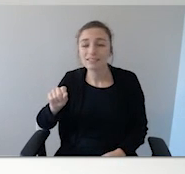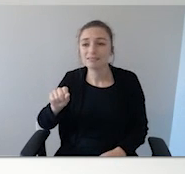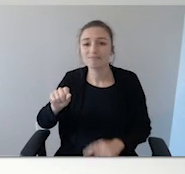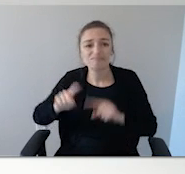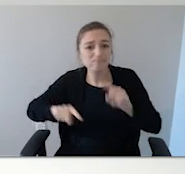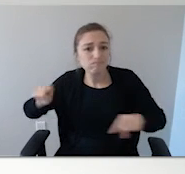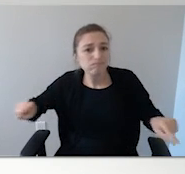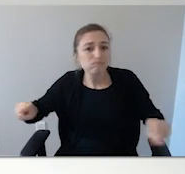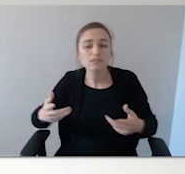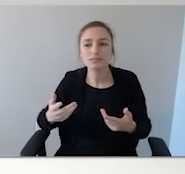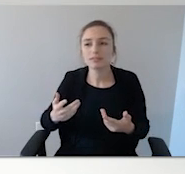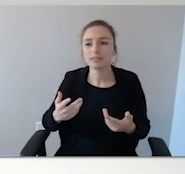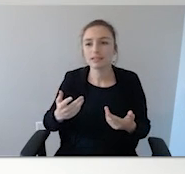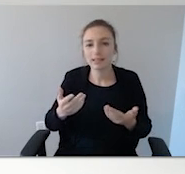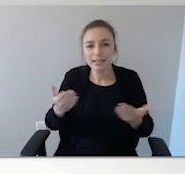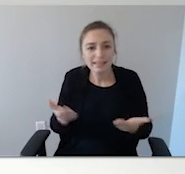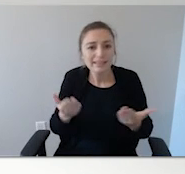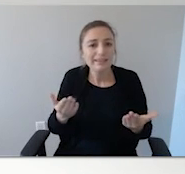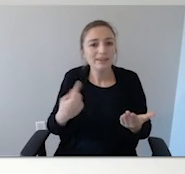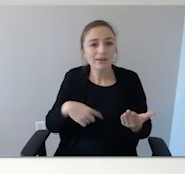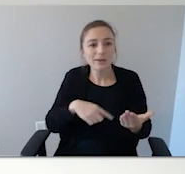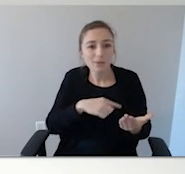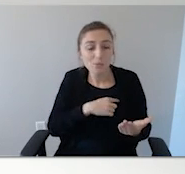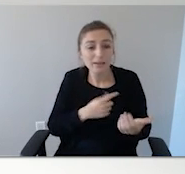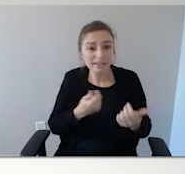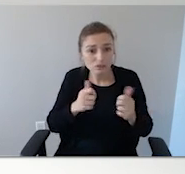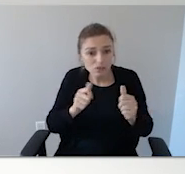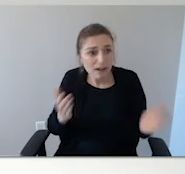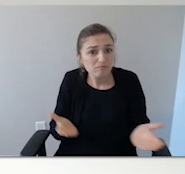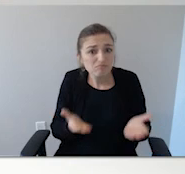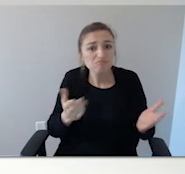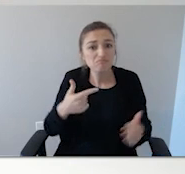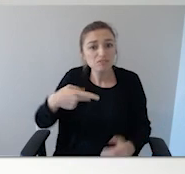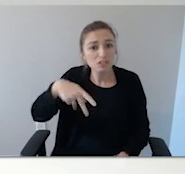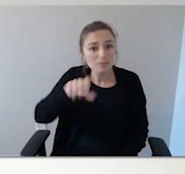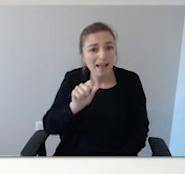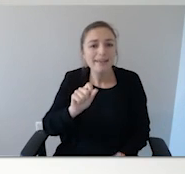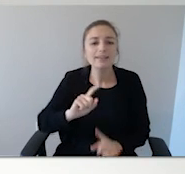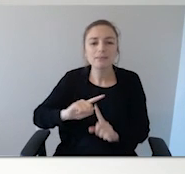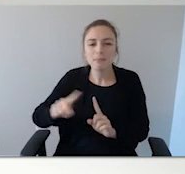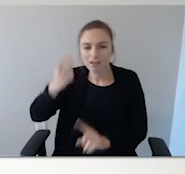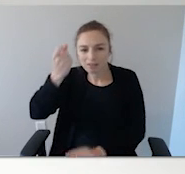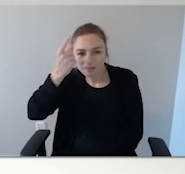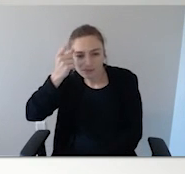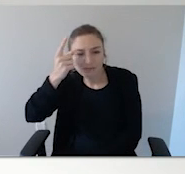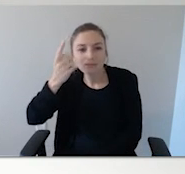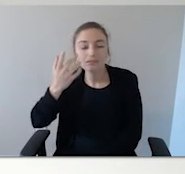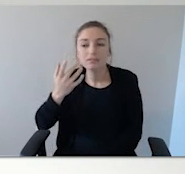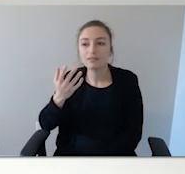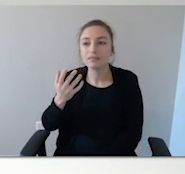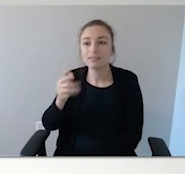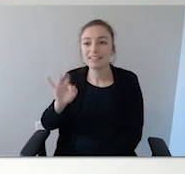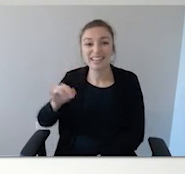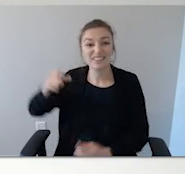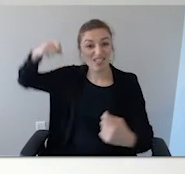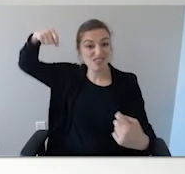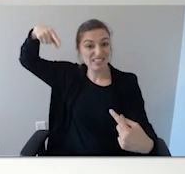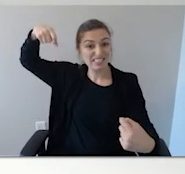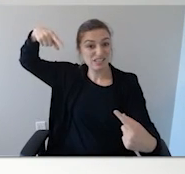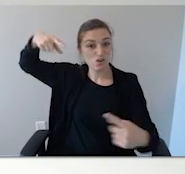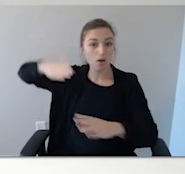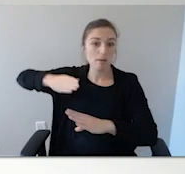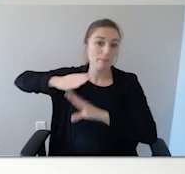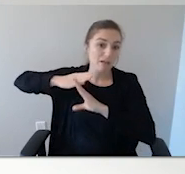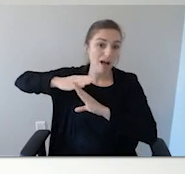At CARD, we don't discourage you from getting a GPS device. But just know if the signal to the satellite is